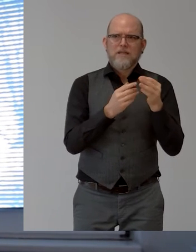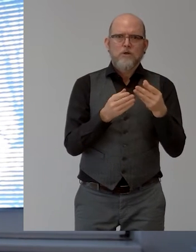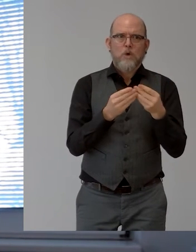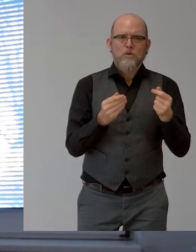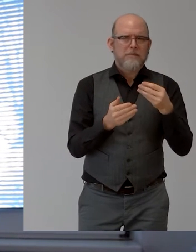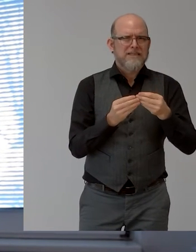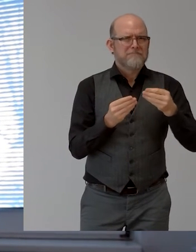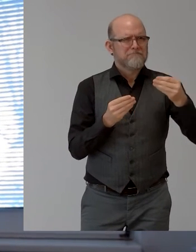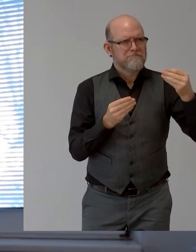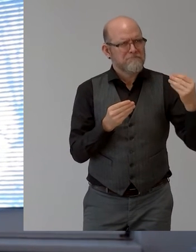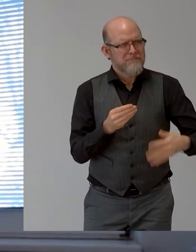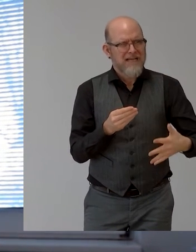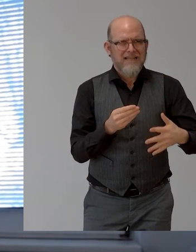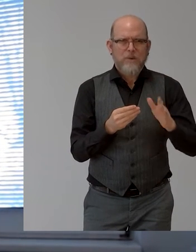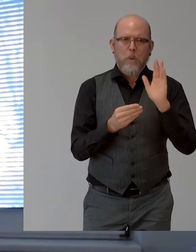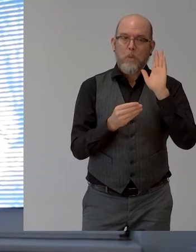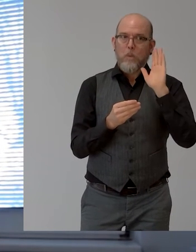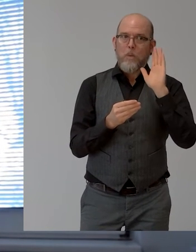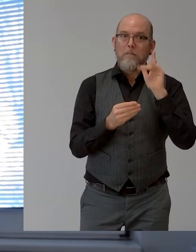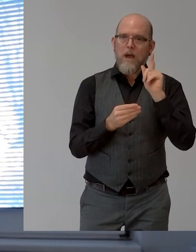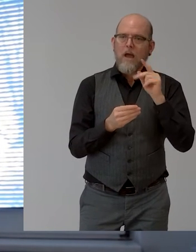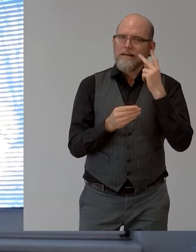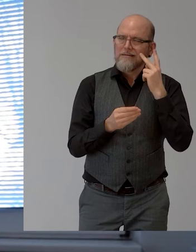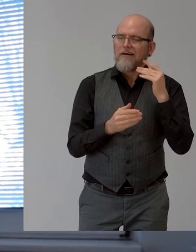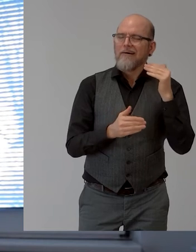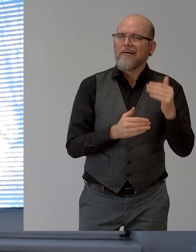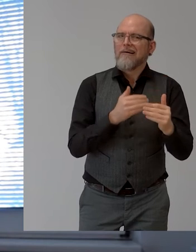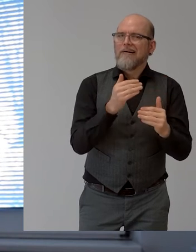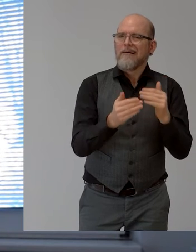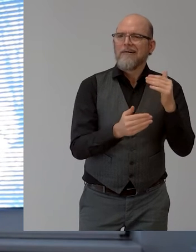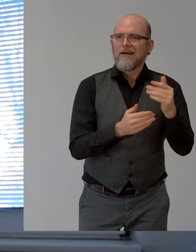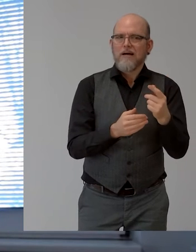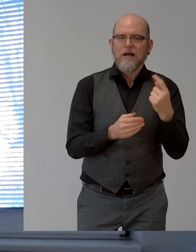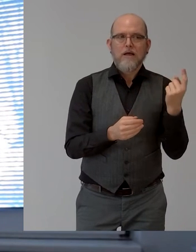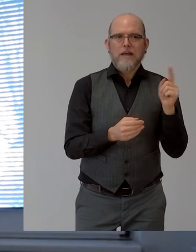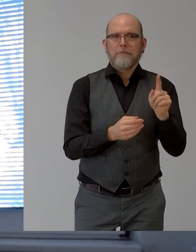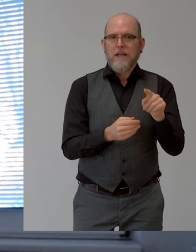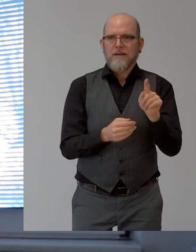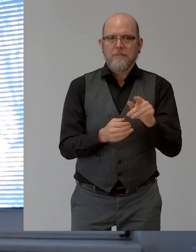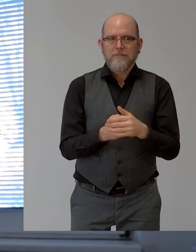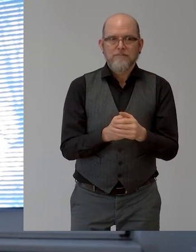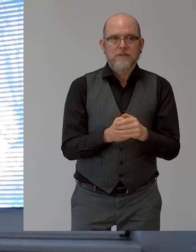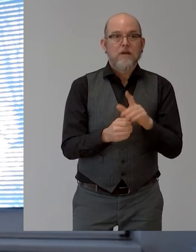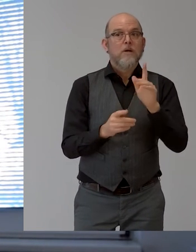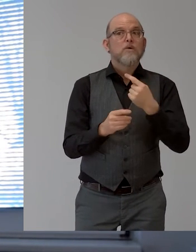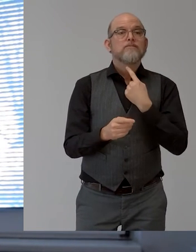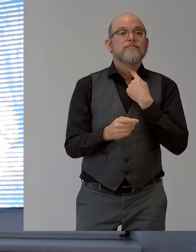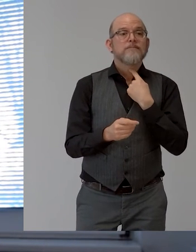we're seeing more deployment of voice interaction, voice agents and many other things.